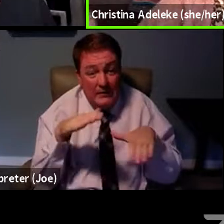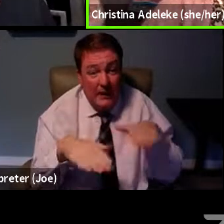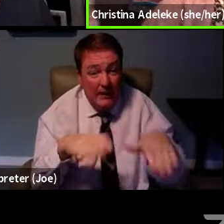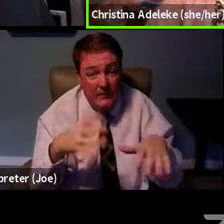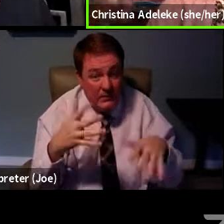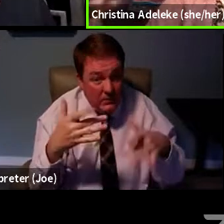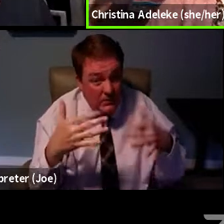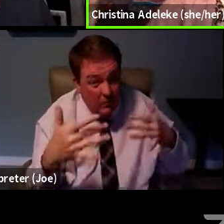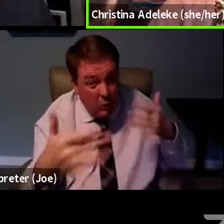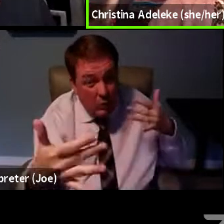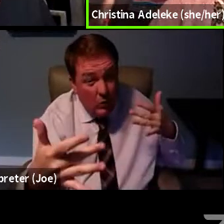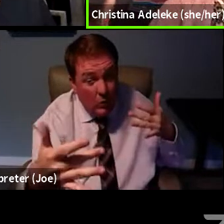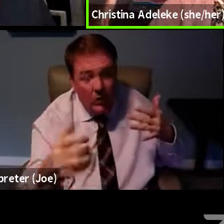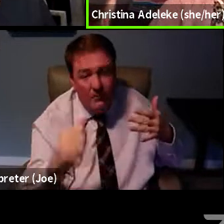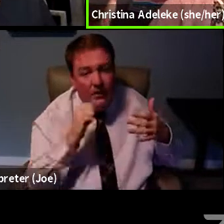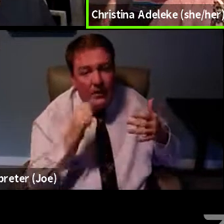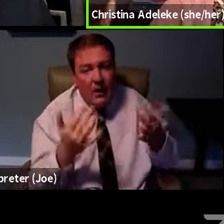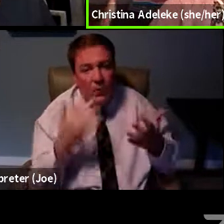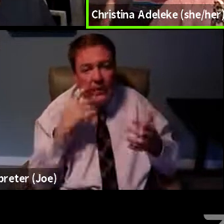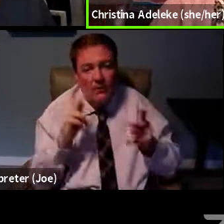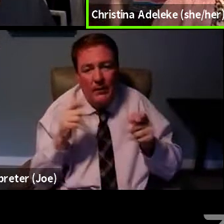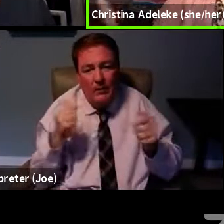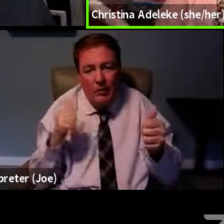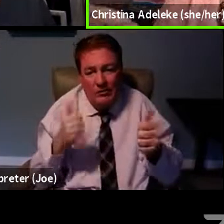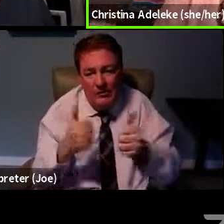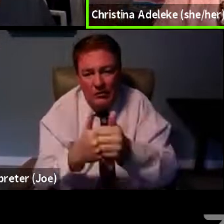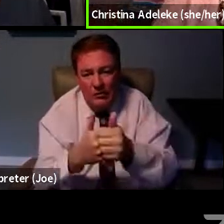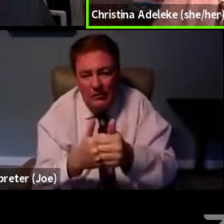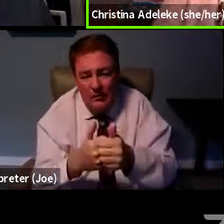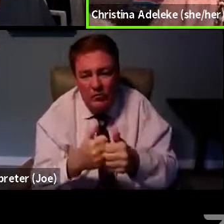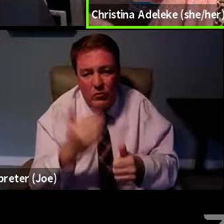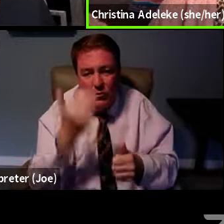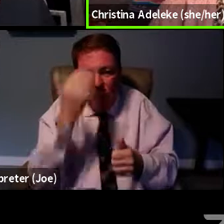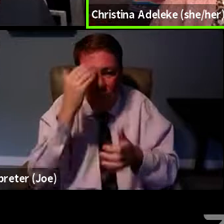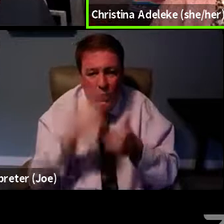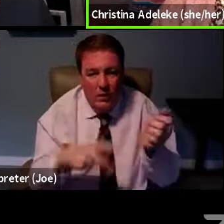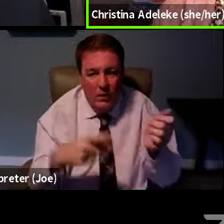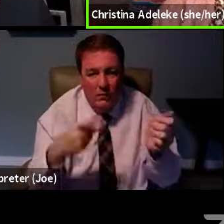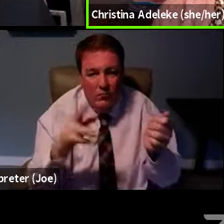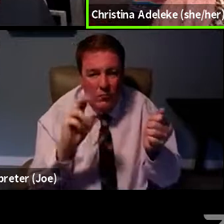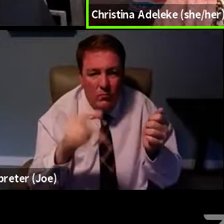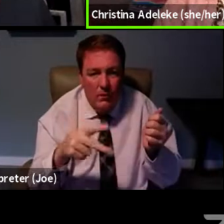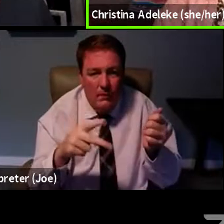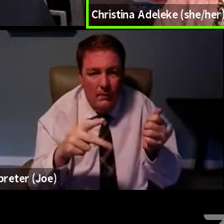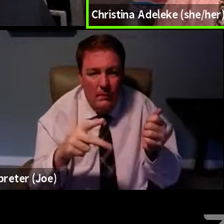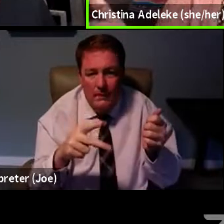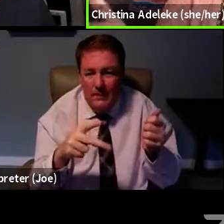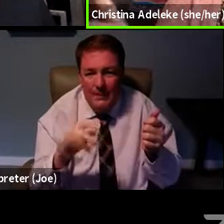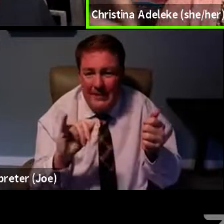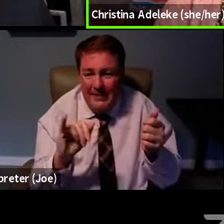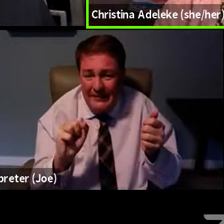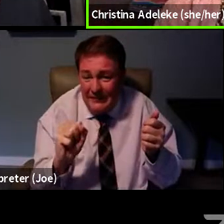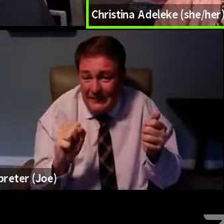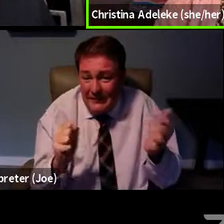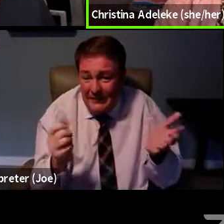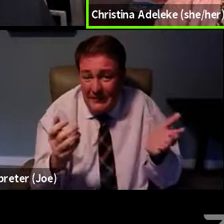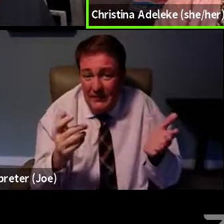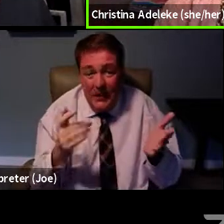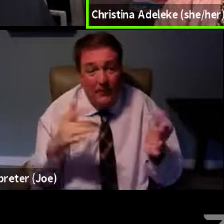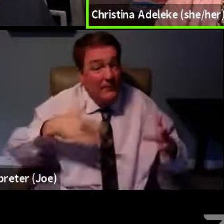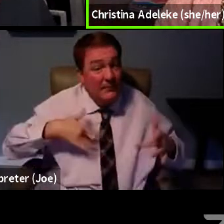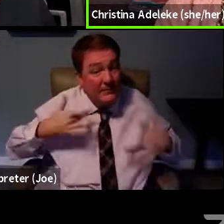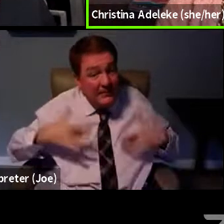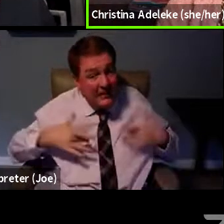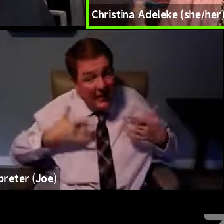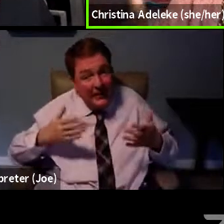instead of, like, waiting for folks to be able to even know what PrEP is. But I think that that's exciting. But